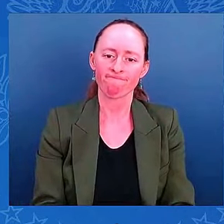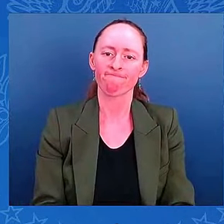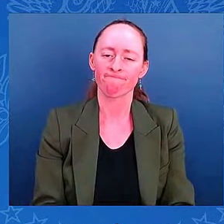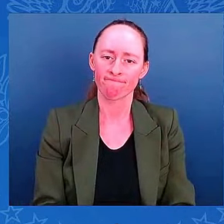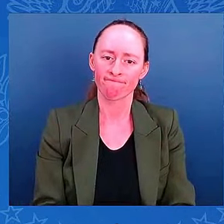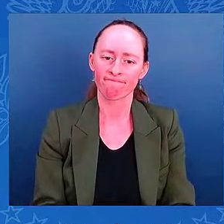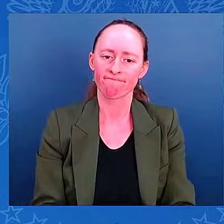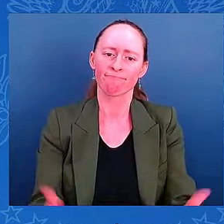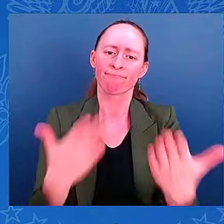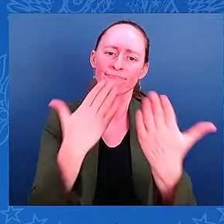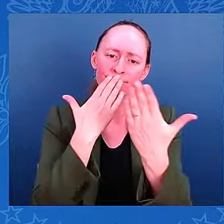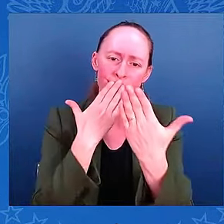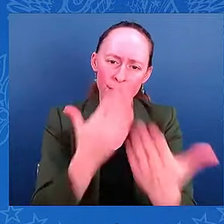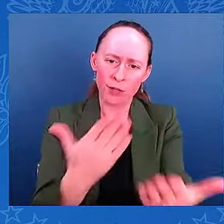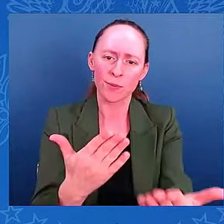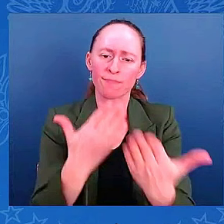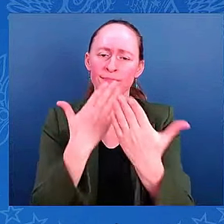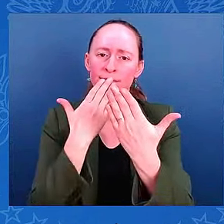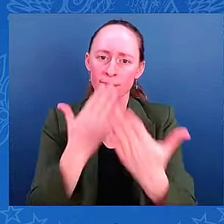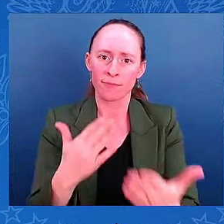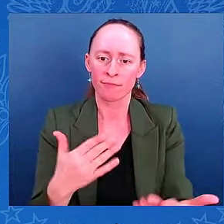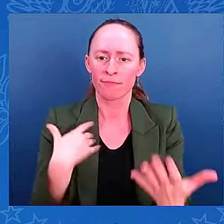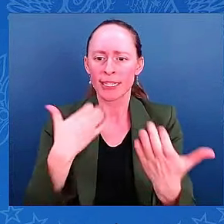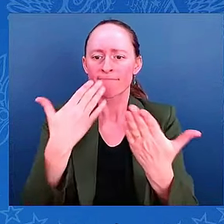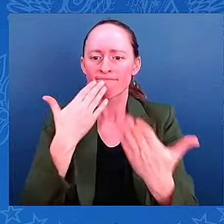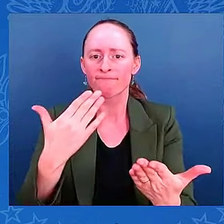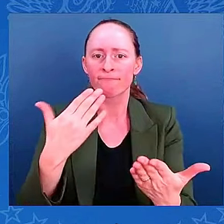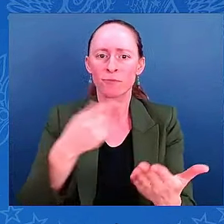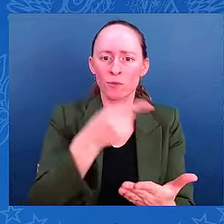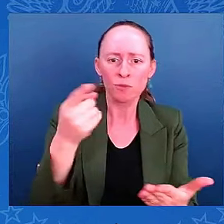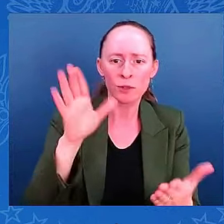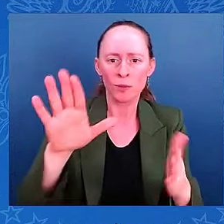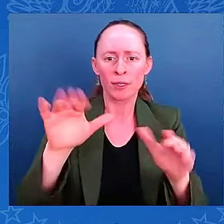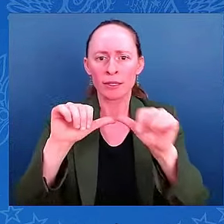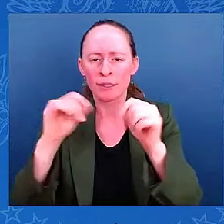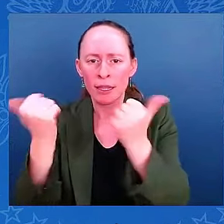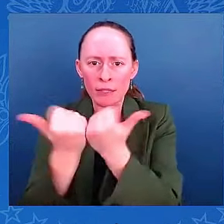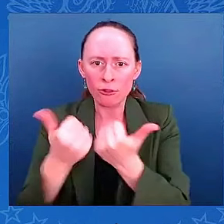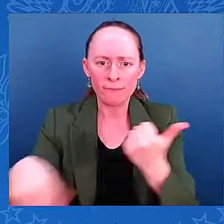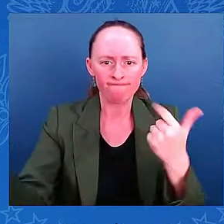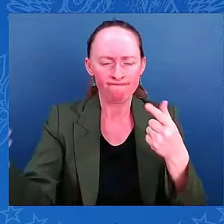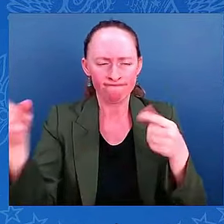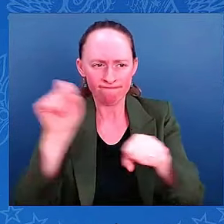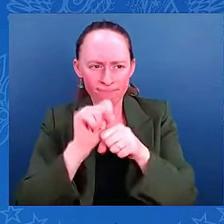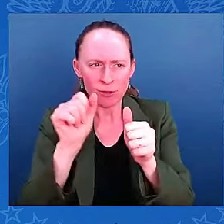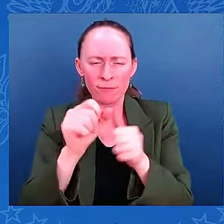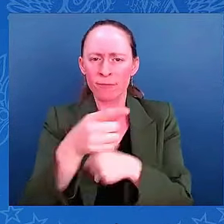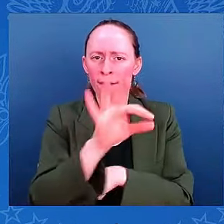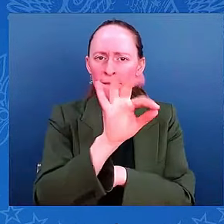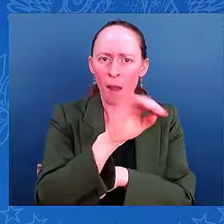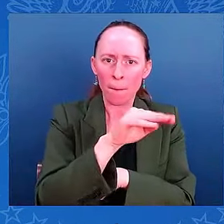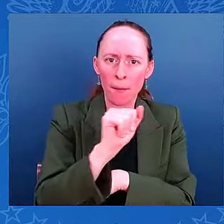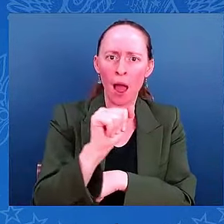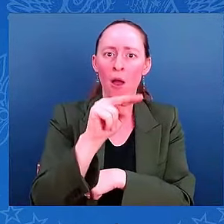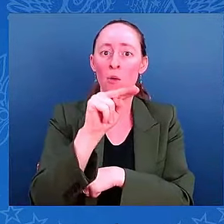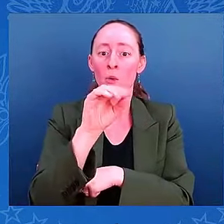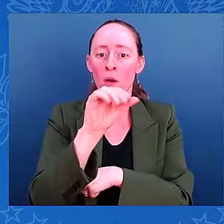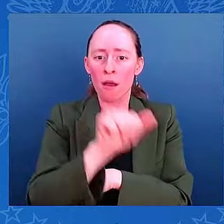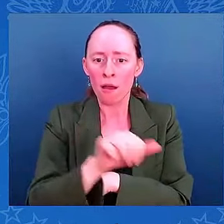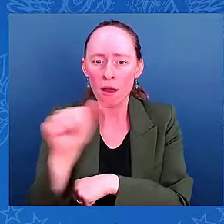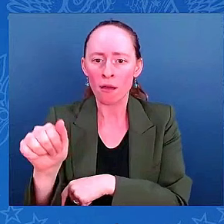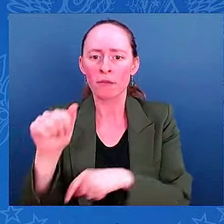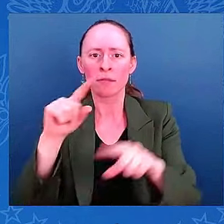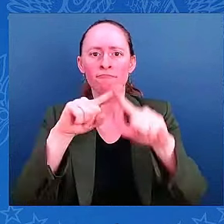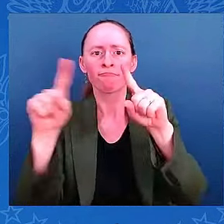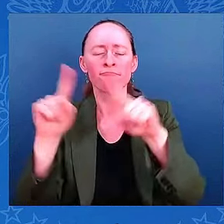agency working with FEMA and NOAA and all the federal agencies. I've seen I've been on the ground and the work that you